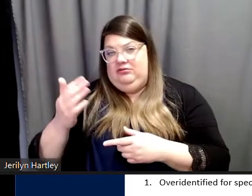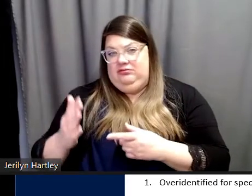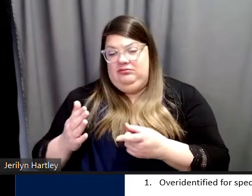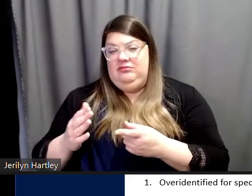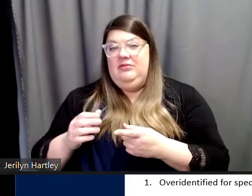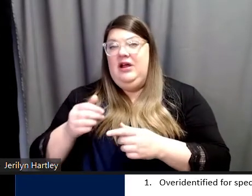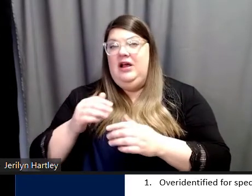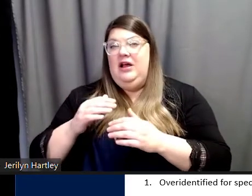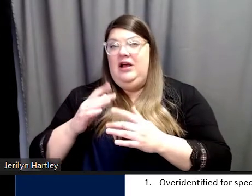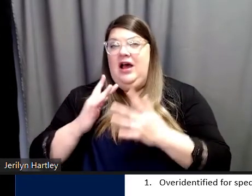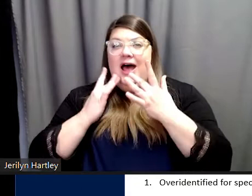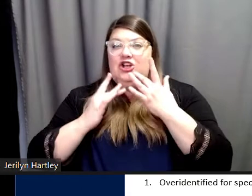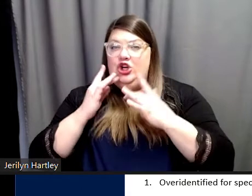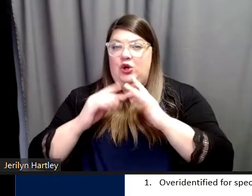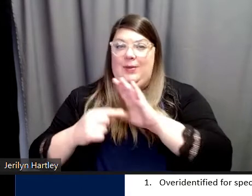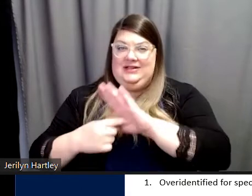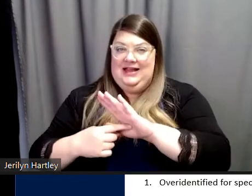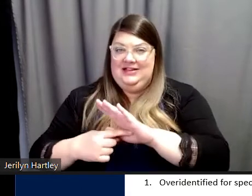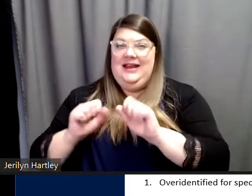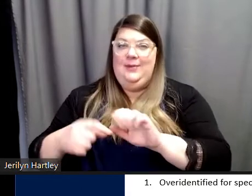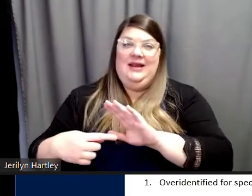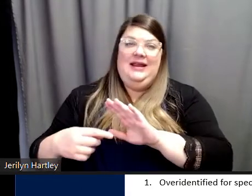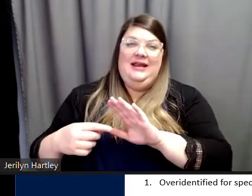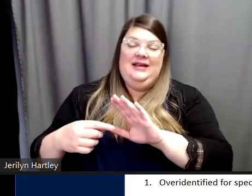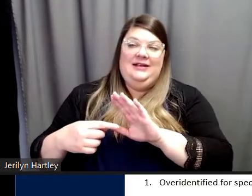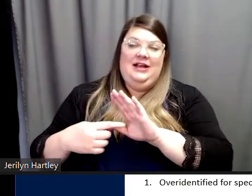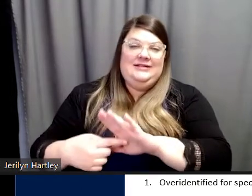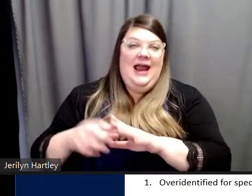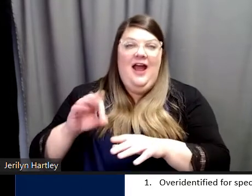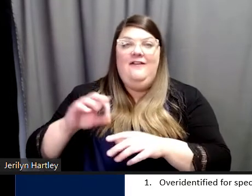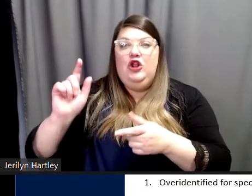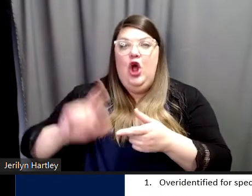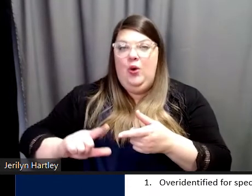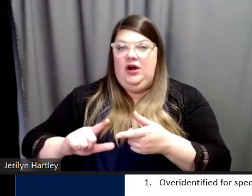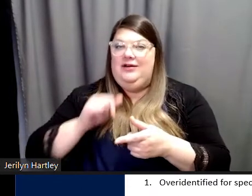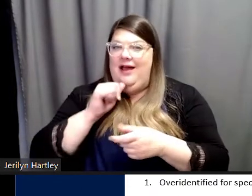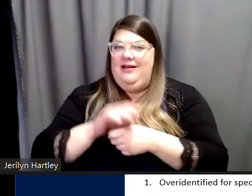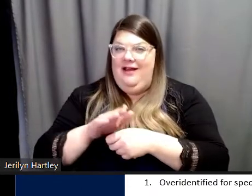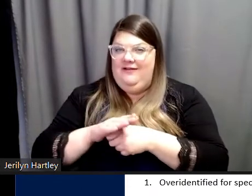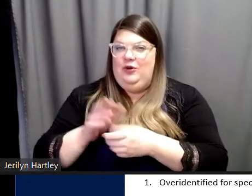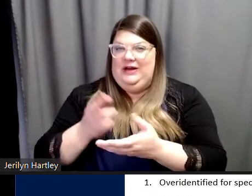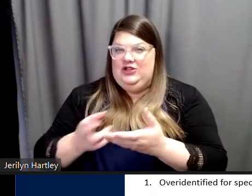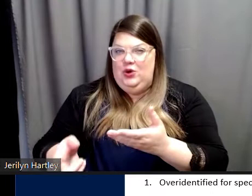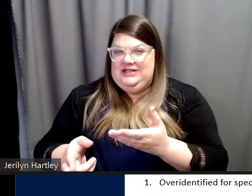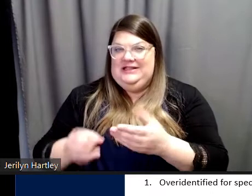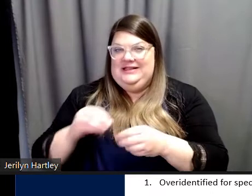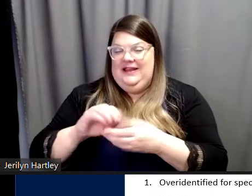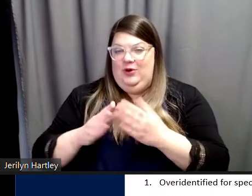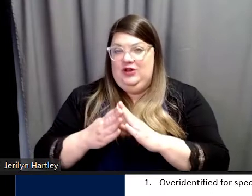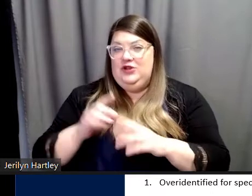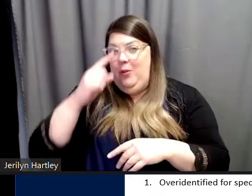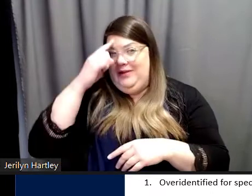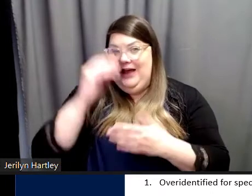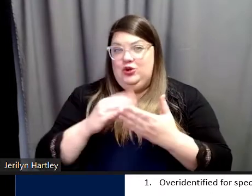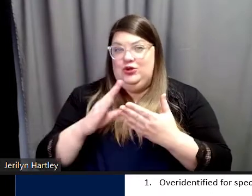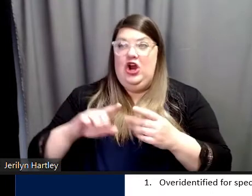-representation can be a sign of lower resources and support within the community. So black students are less likely to be identified